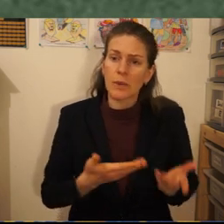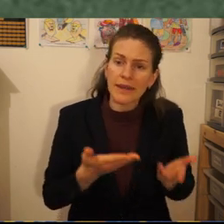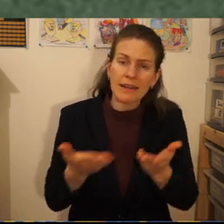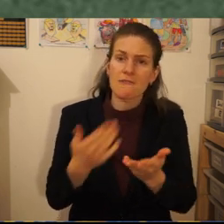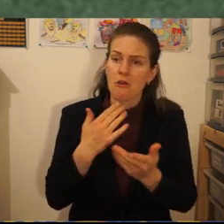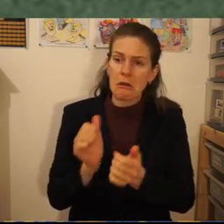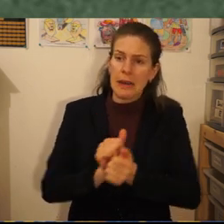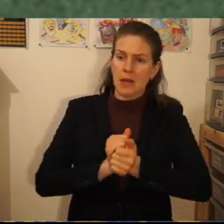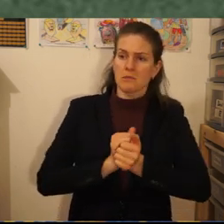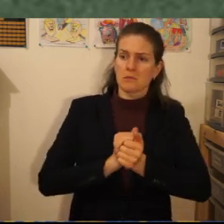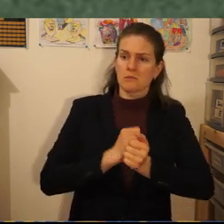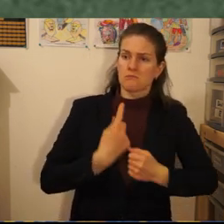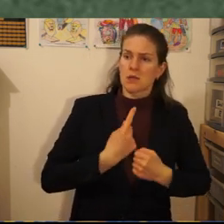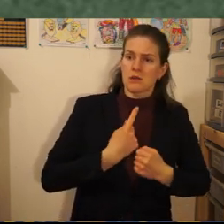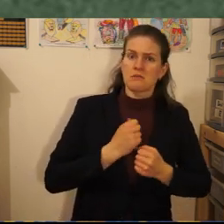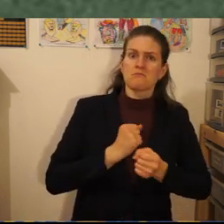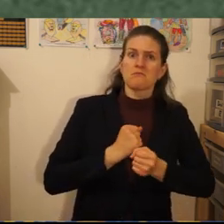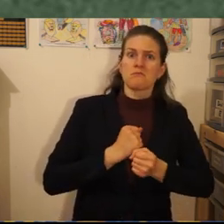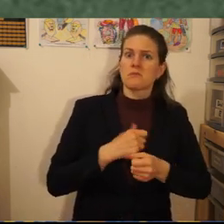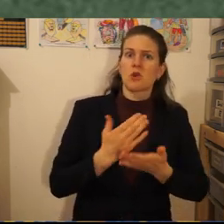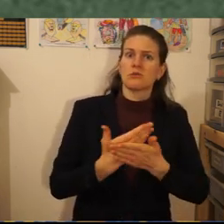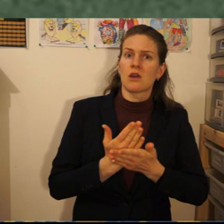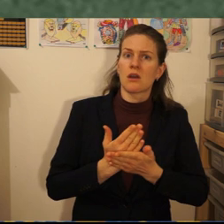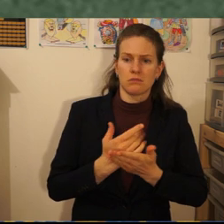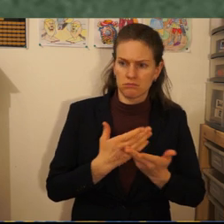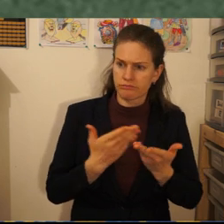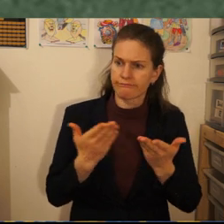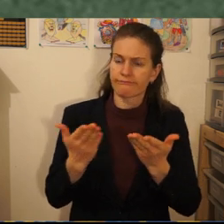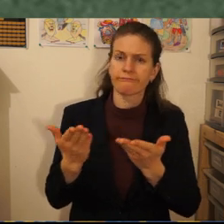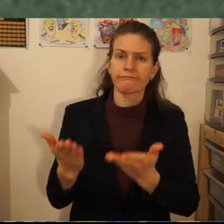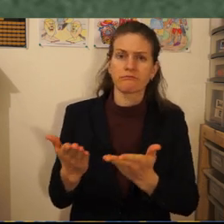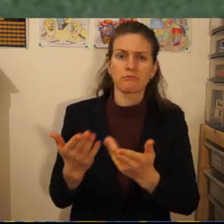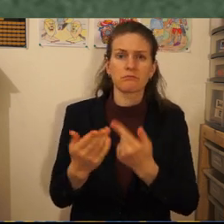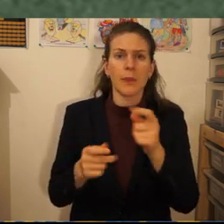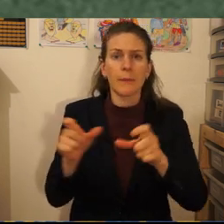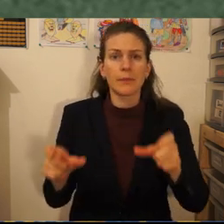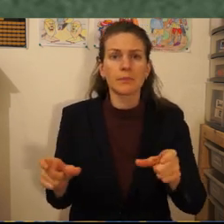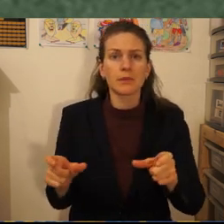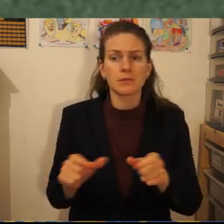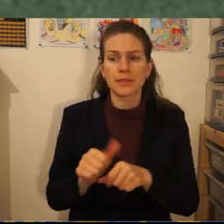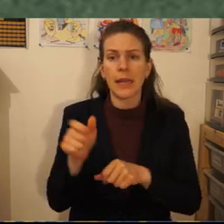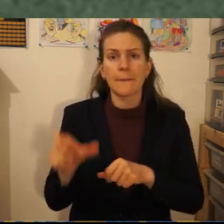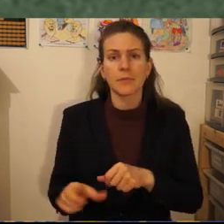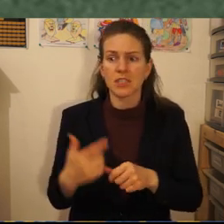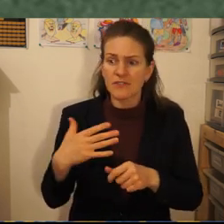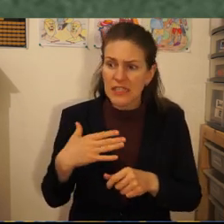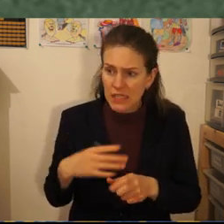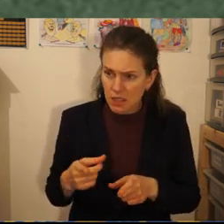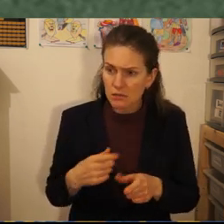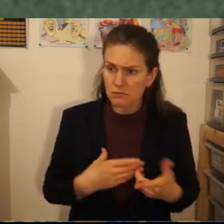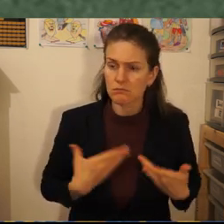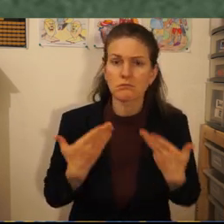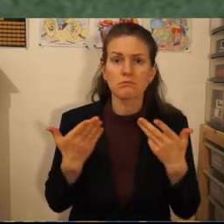don't keep things for ourselves we provide them with all sorts of things that they need if they have a need